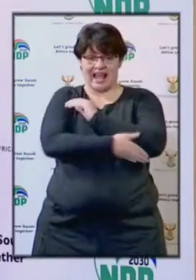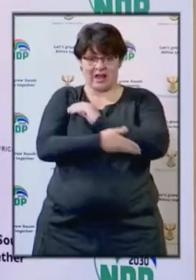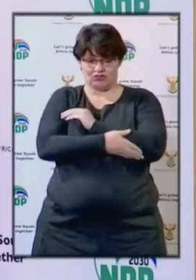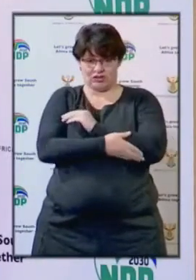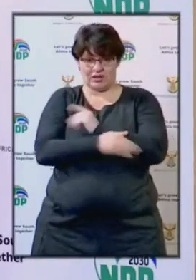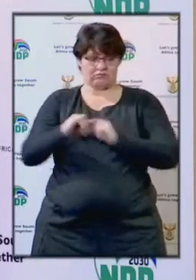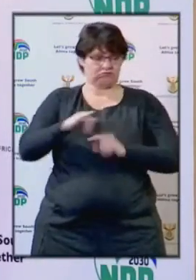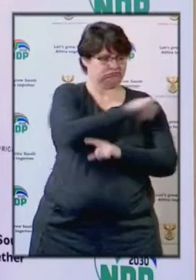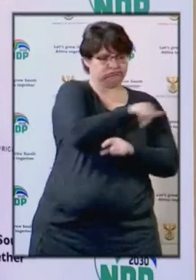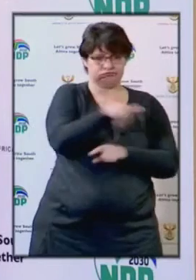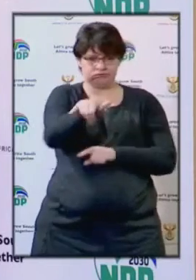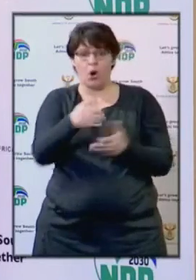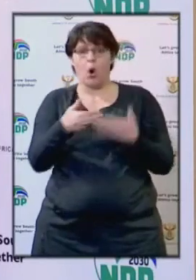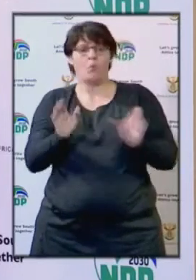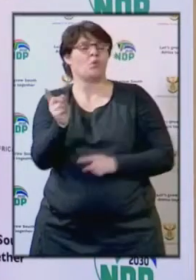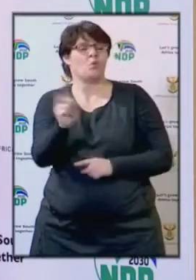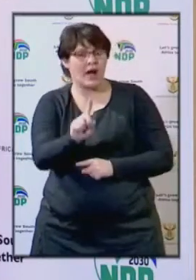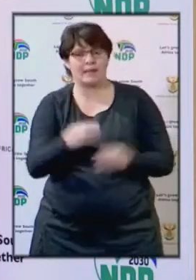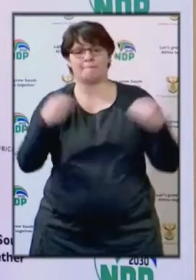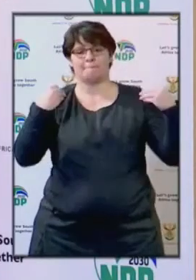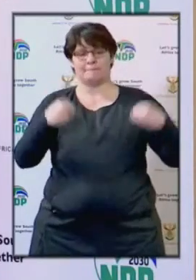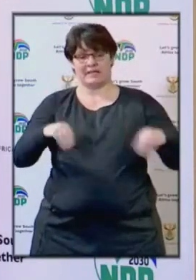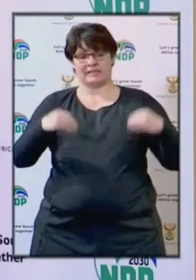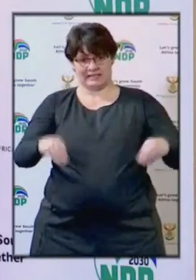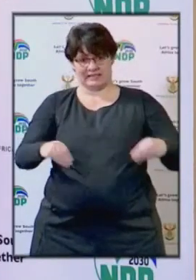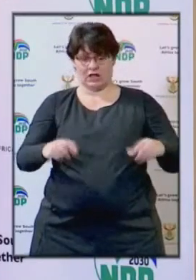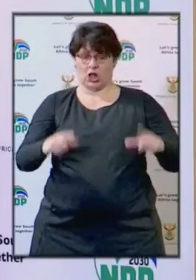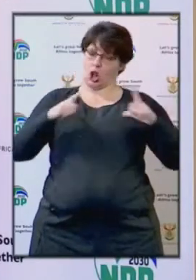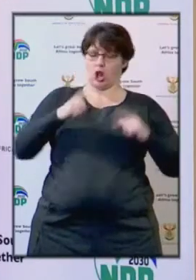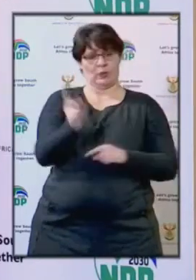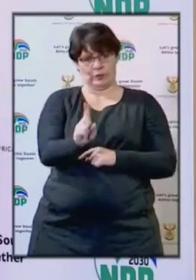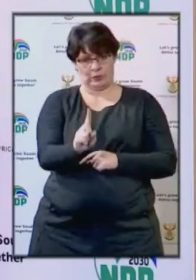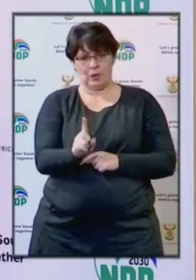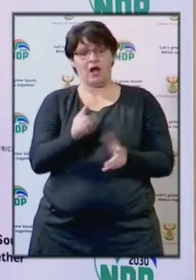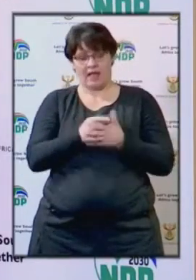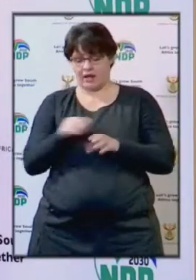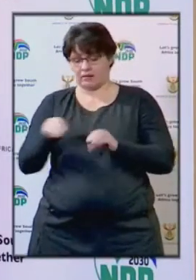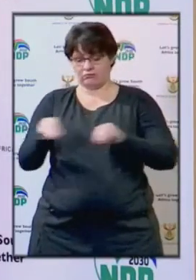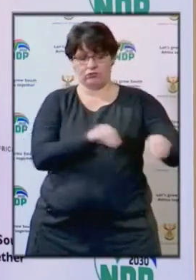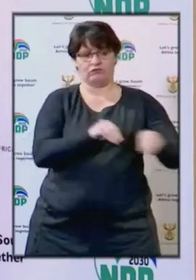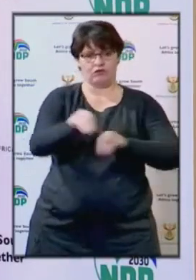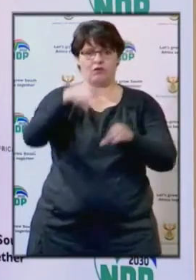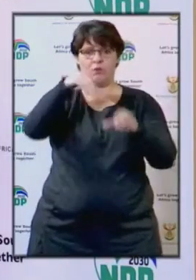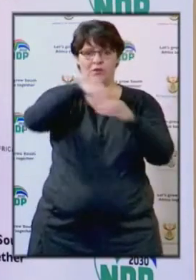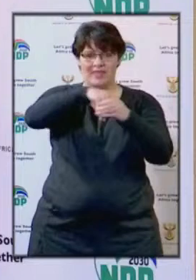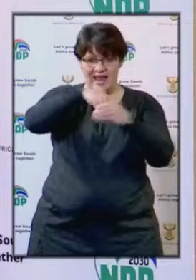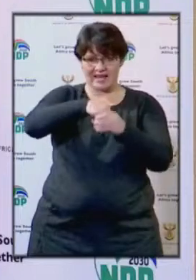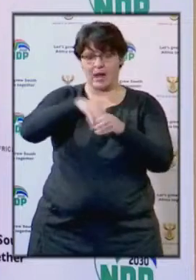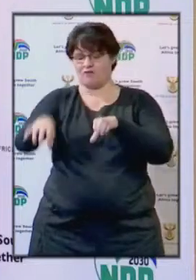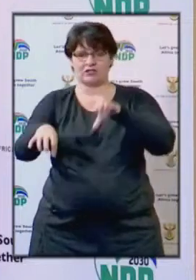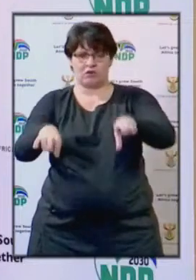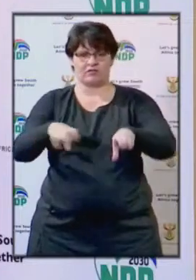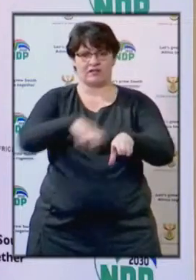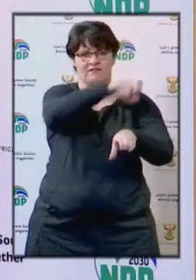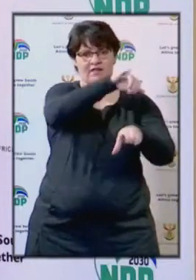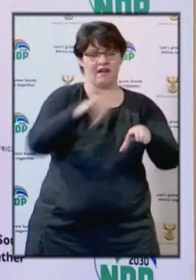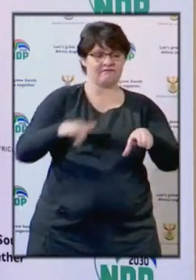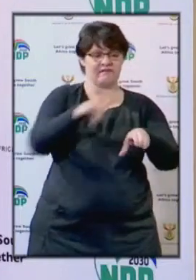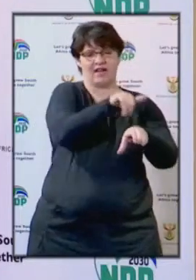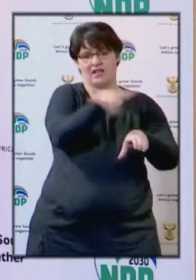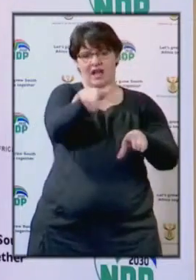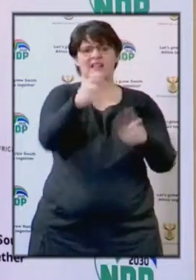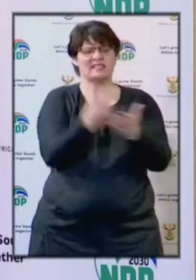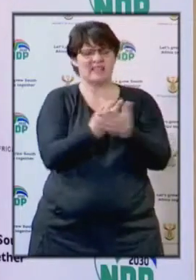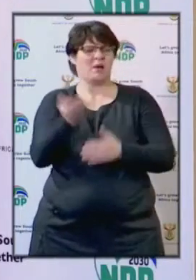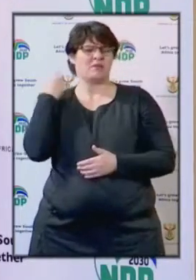opened for business travel, for now as part of inter-provincial movement, and as announced by earlier by Minister